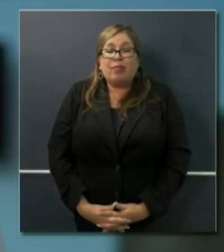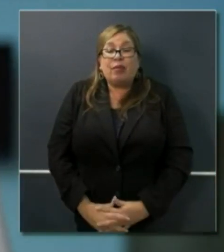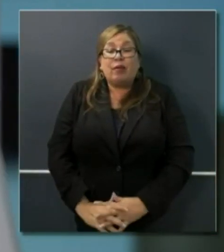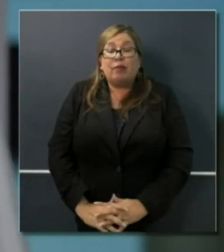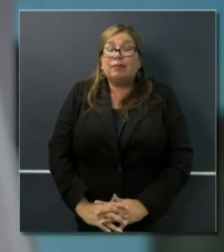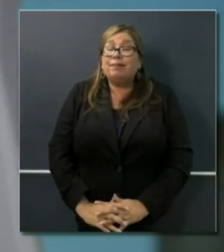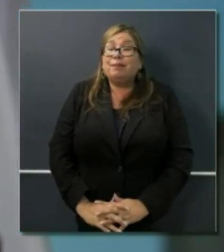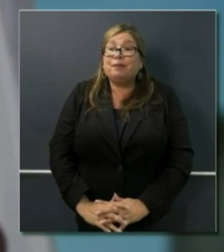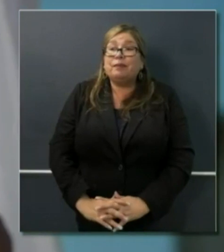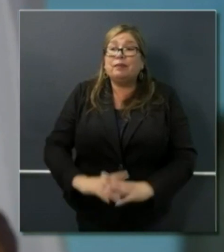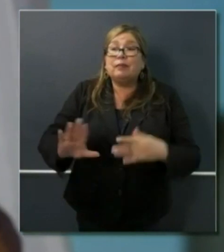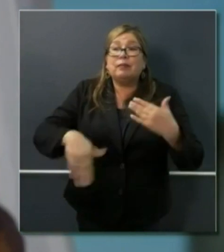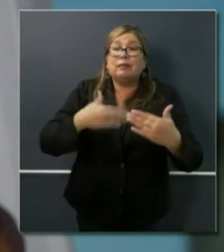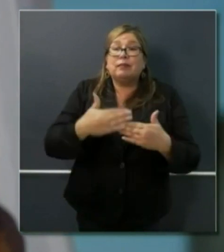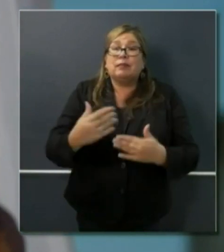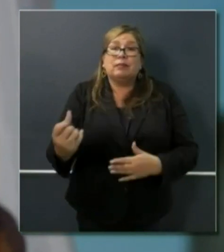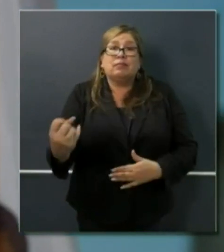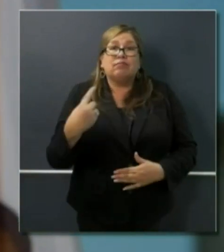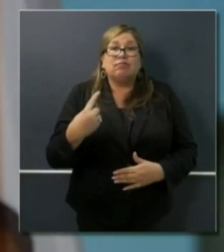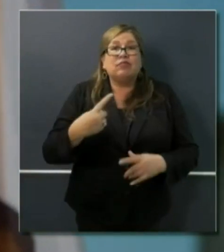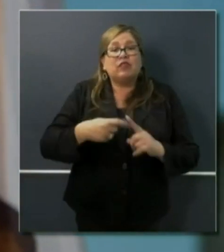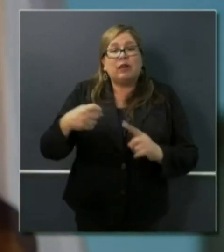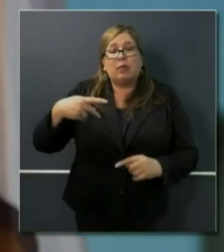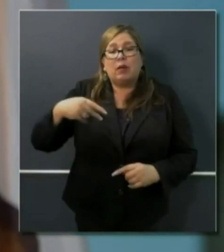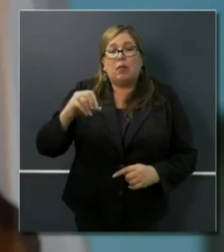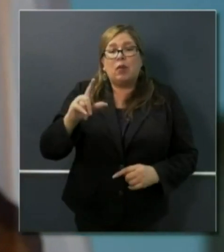Next question. Carla Marinucci, Politico.